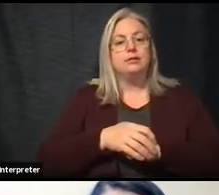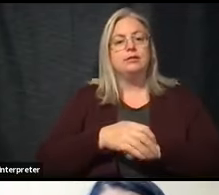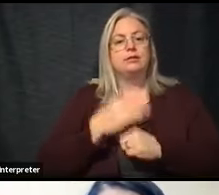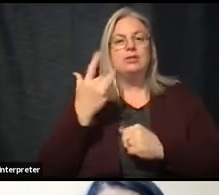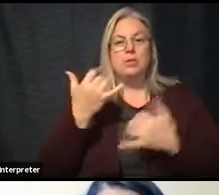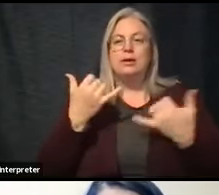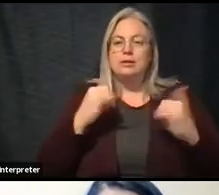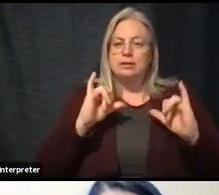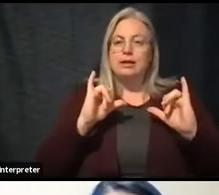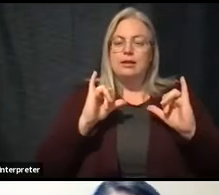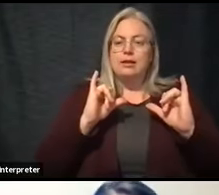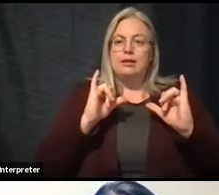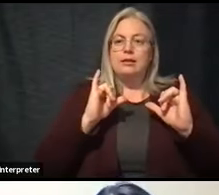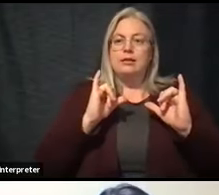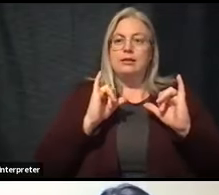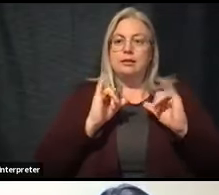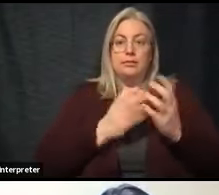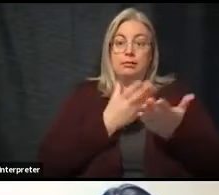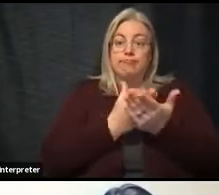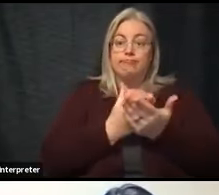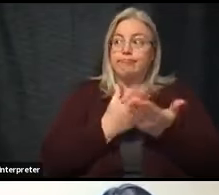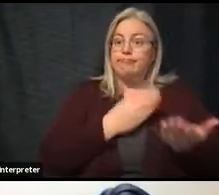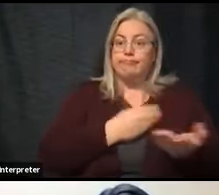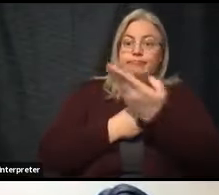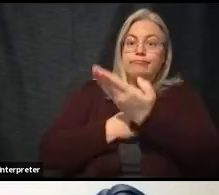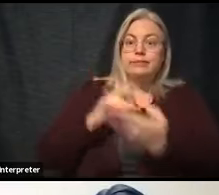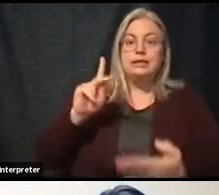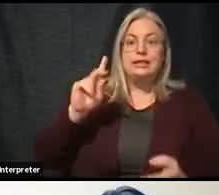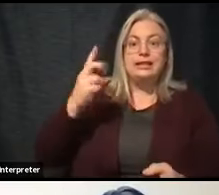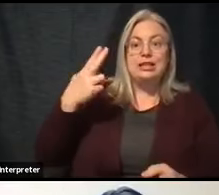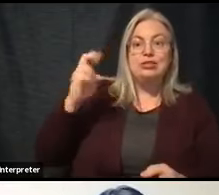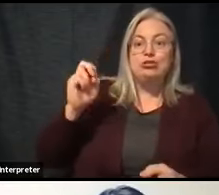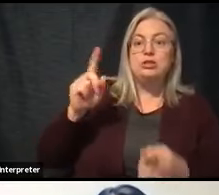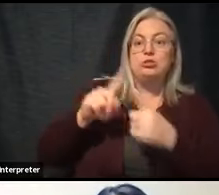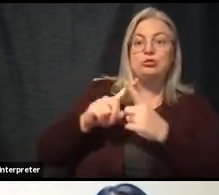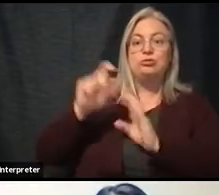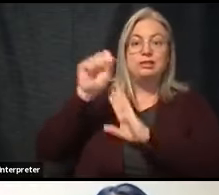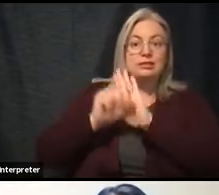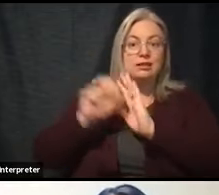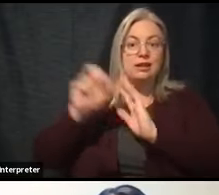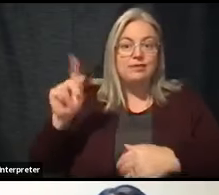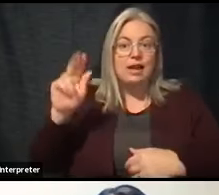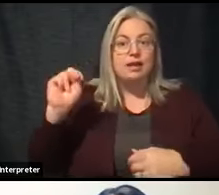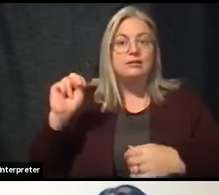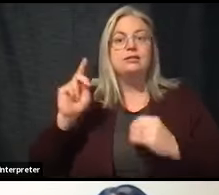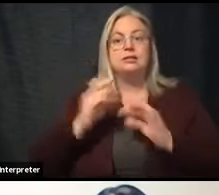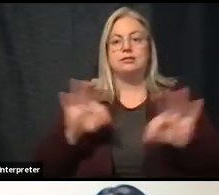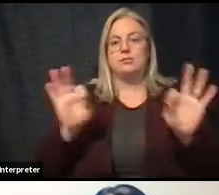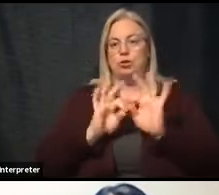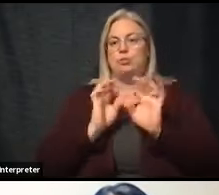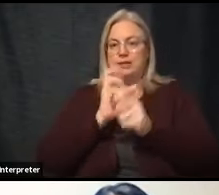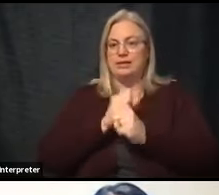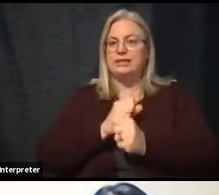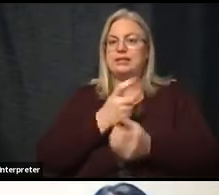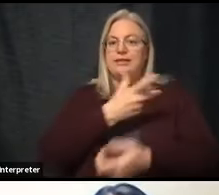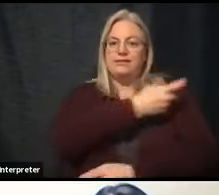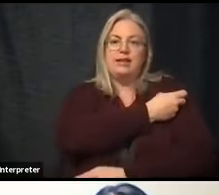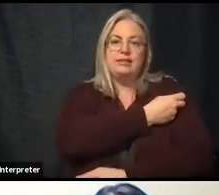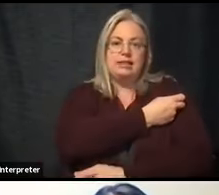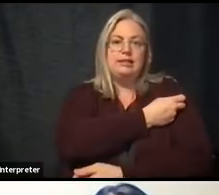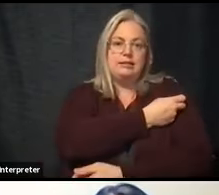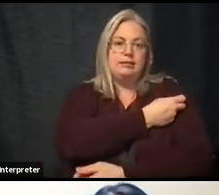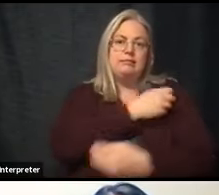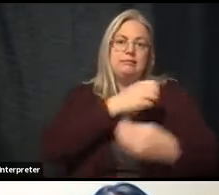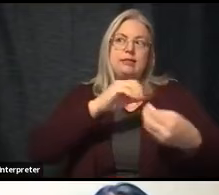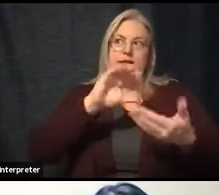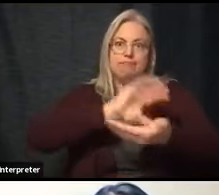make a case to KDHE, the state, that we need to receive a vaccine amount that's